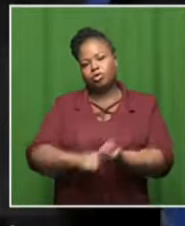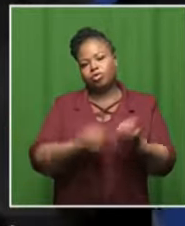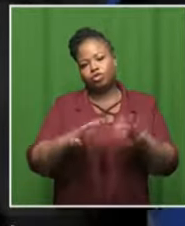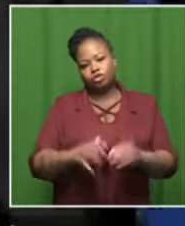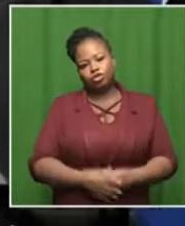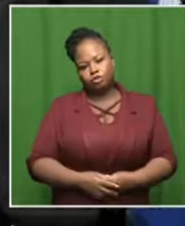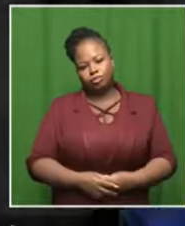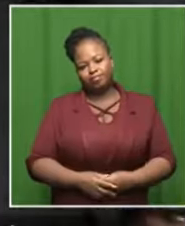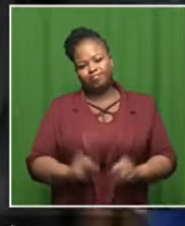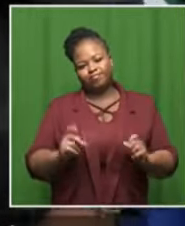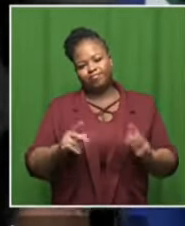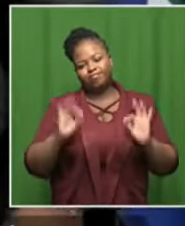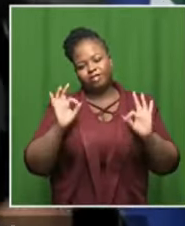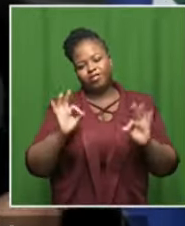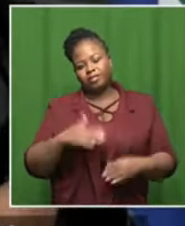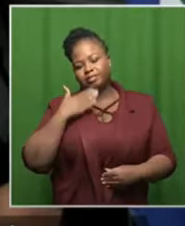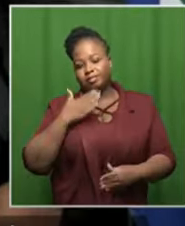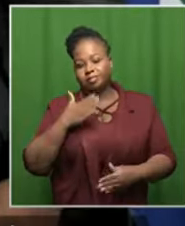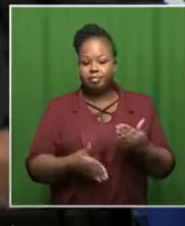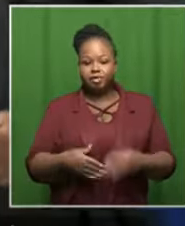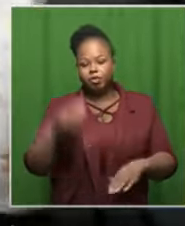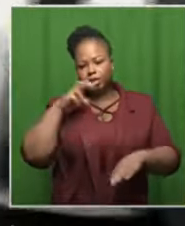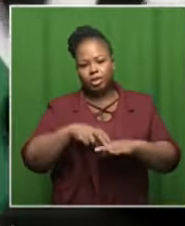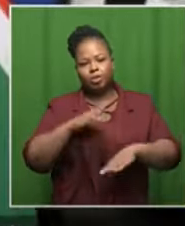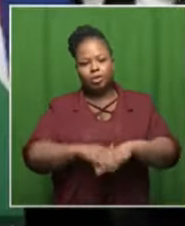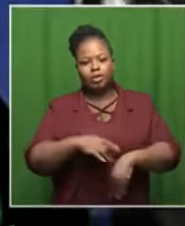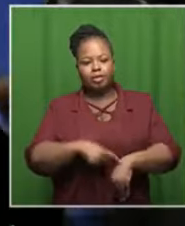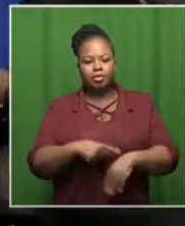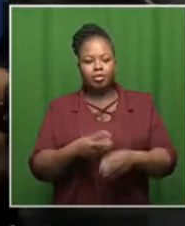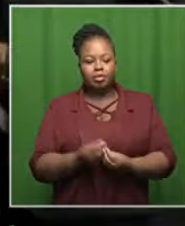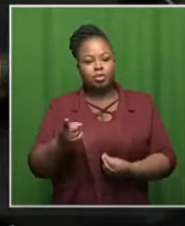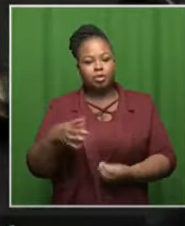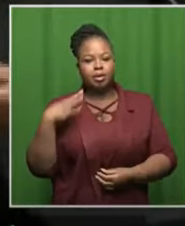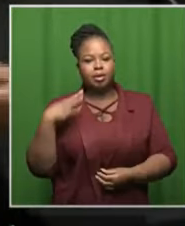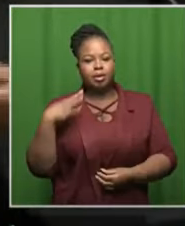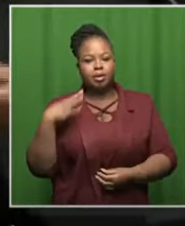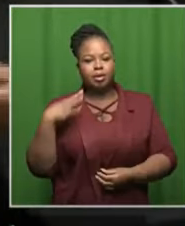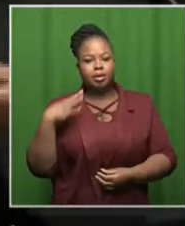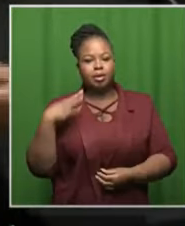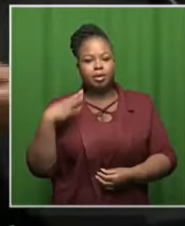myself perfect we'll leave it there obviously we need so much more time with you minister gate and mckenzie